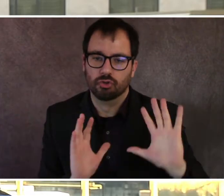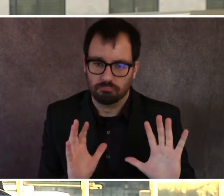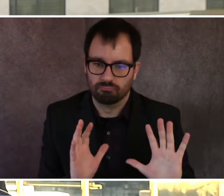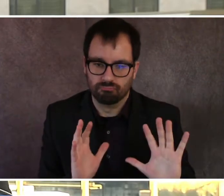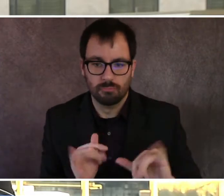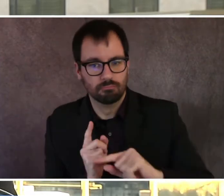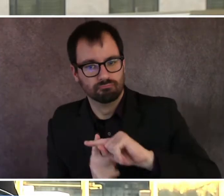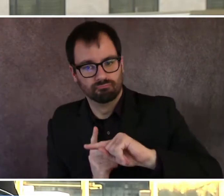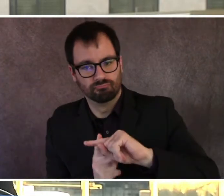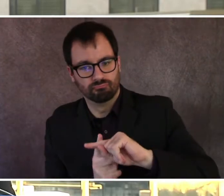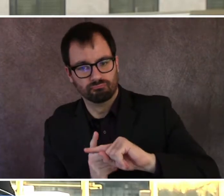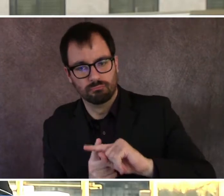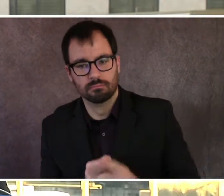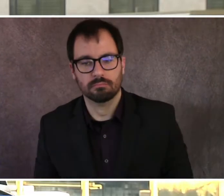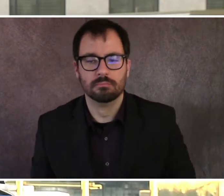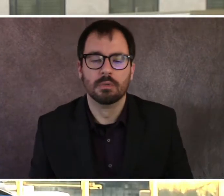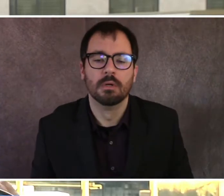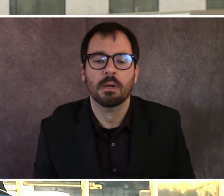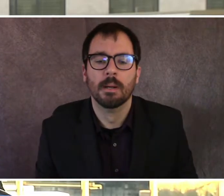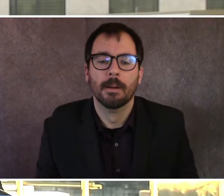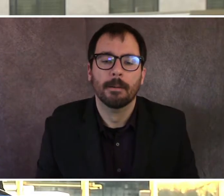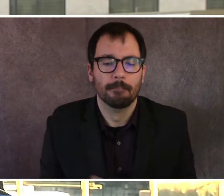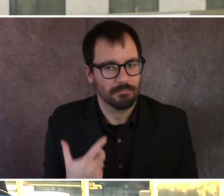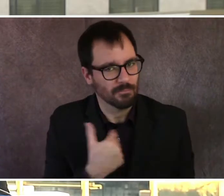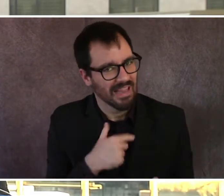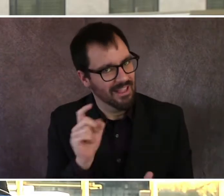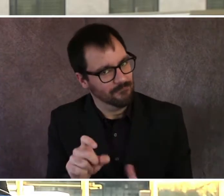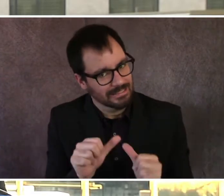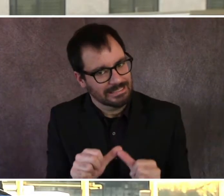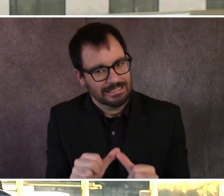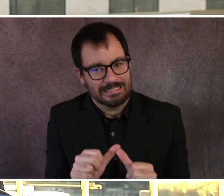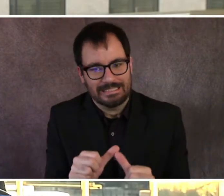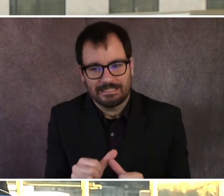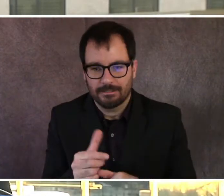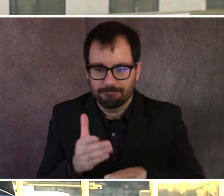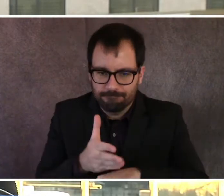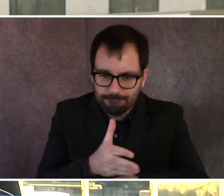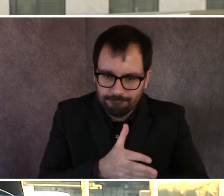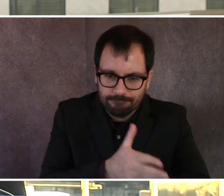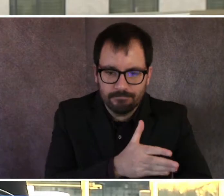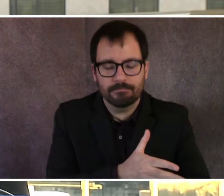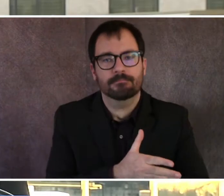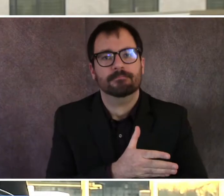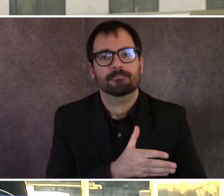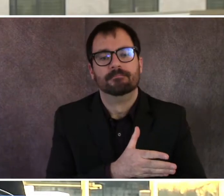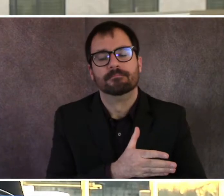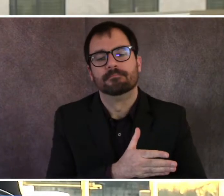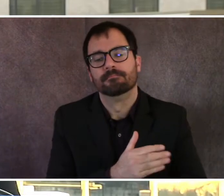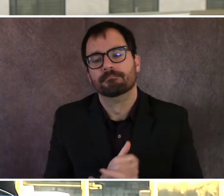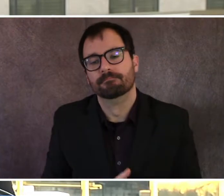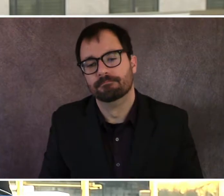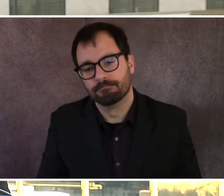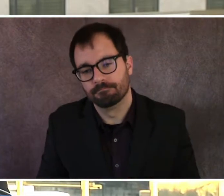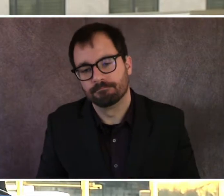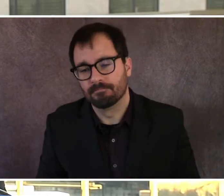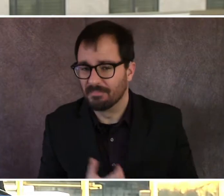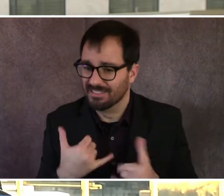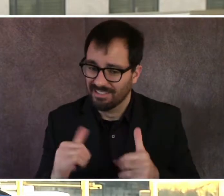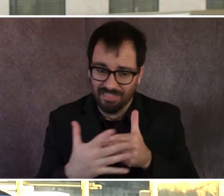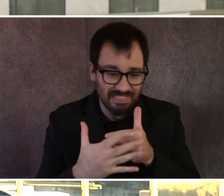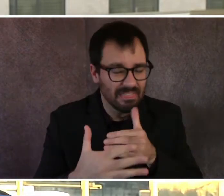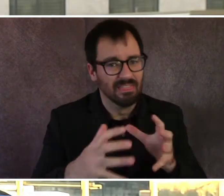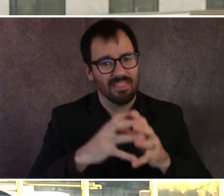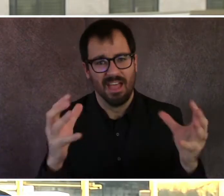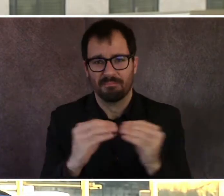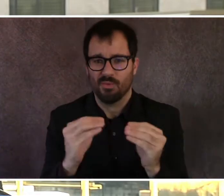That was a good sign that we want to keep it going as far as bringing that rate down. But we still have lots of work to do here in the city, in the Commonwealth,